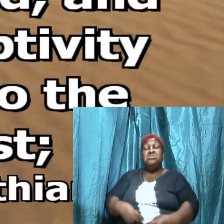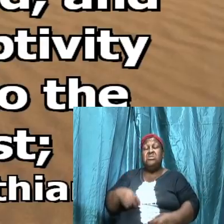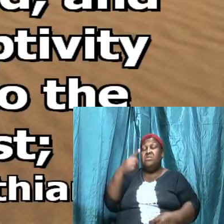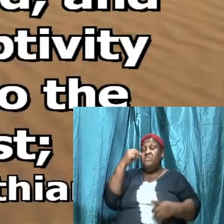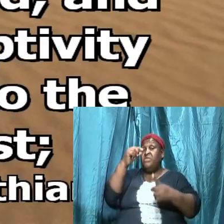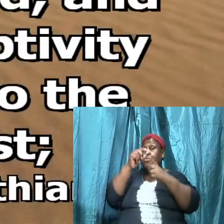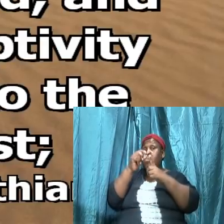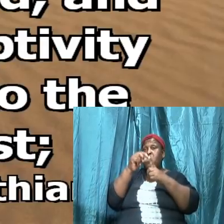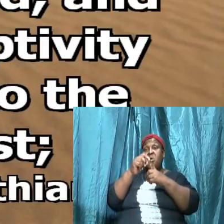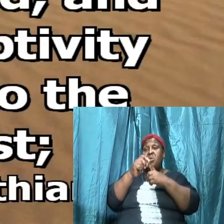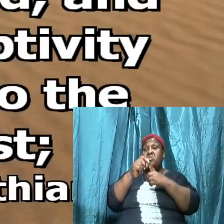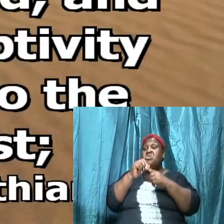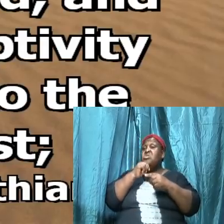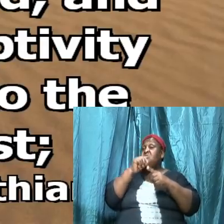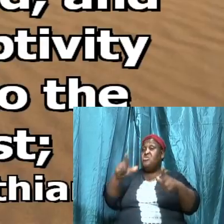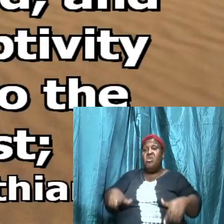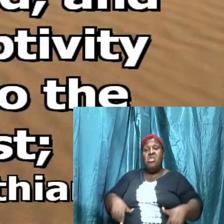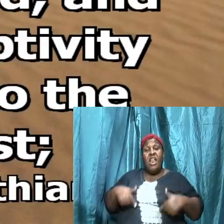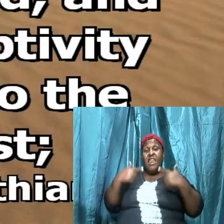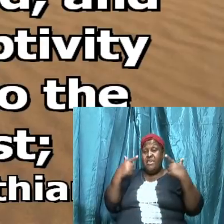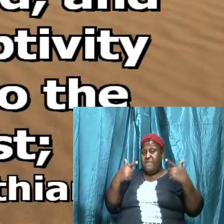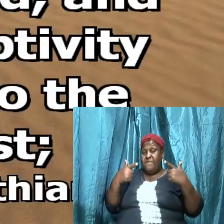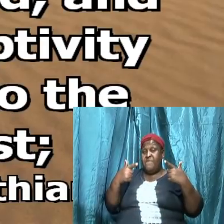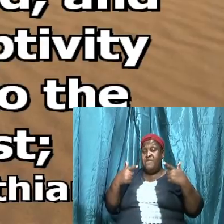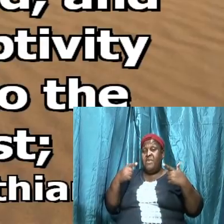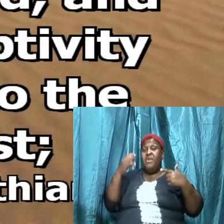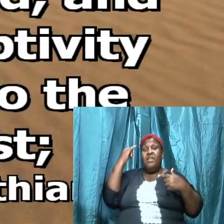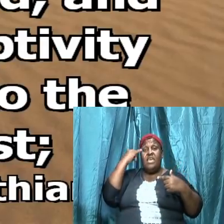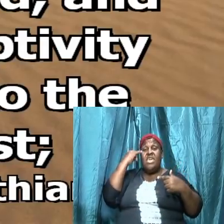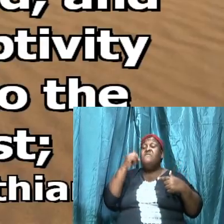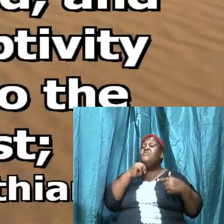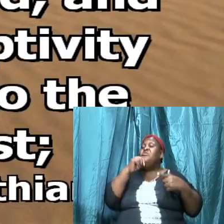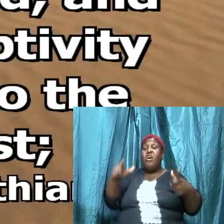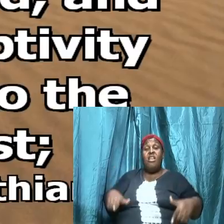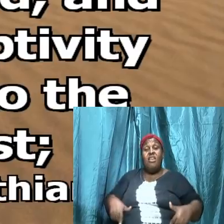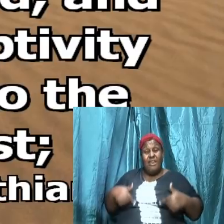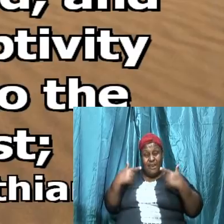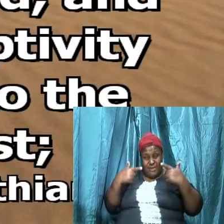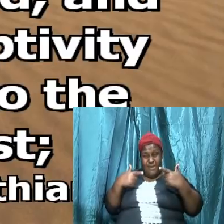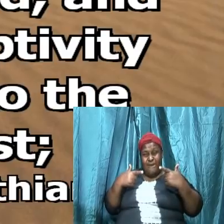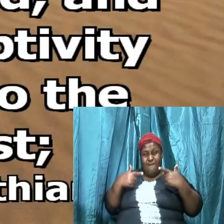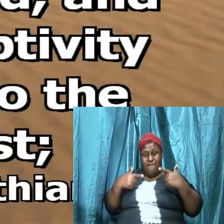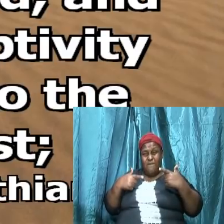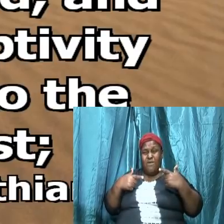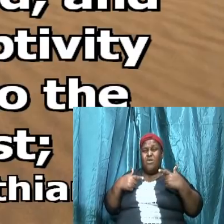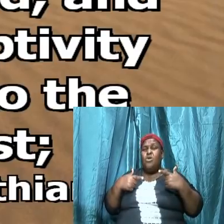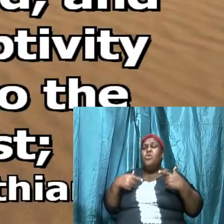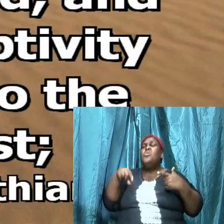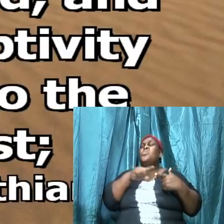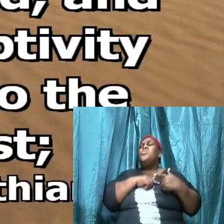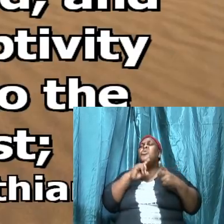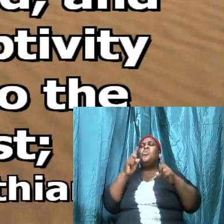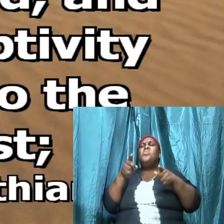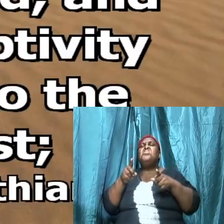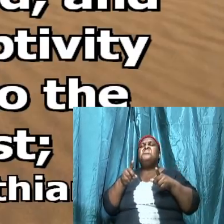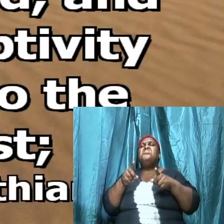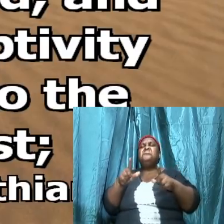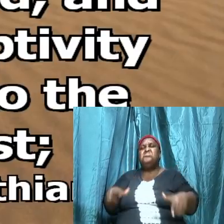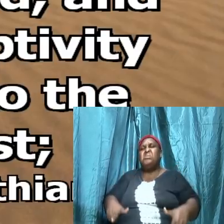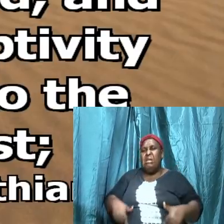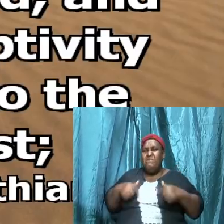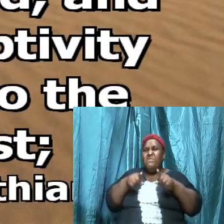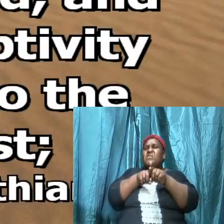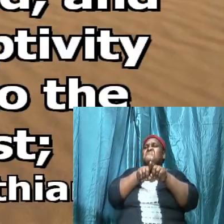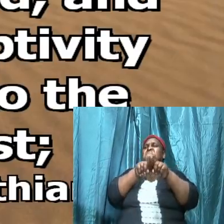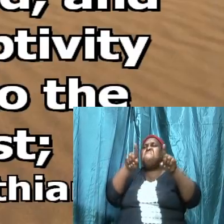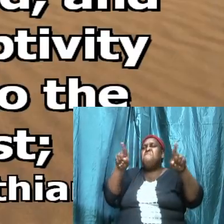the word and if we don't walk in the word we are going to walk contrary and that is a